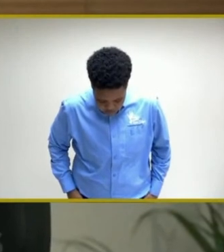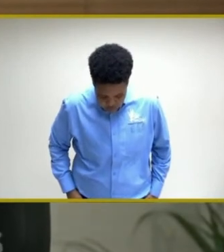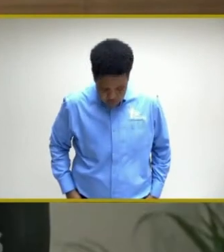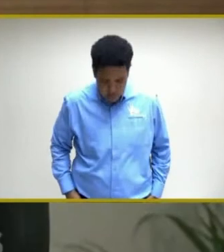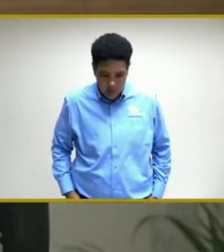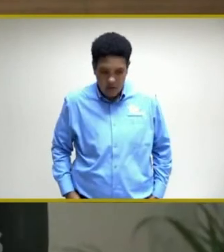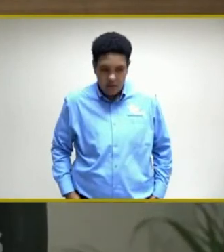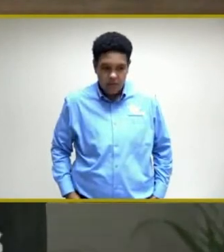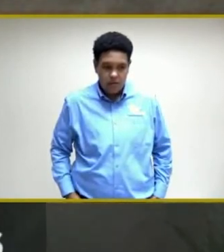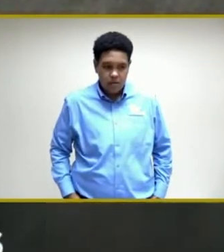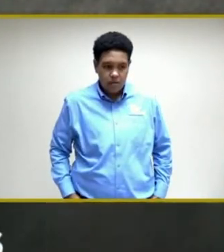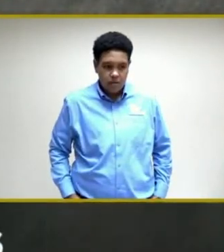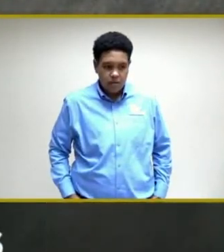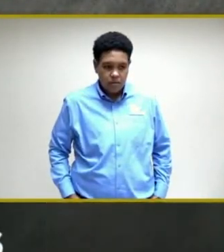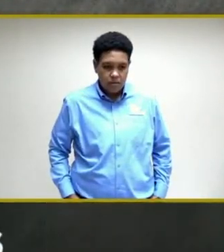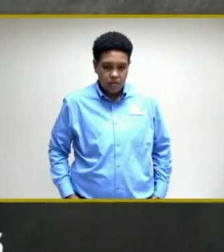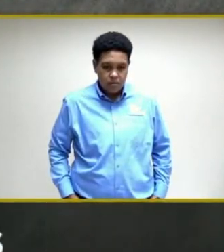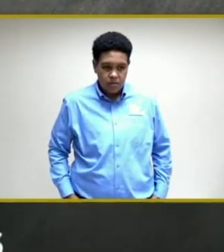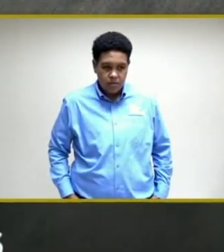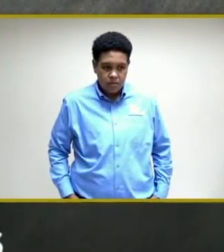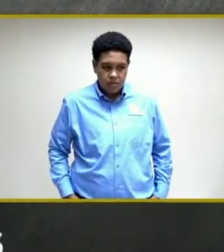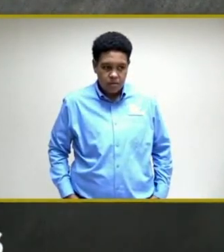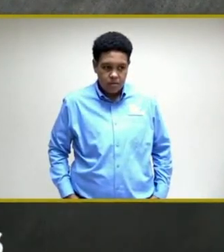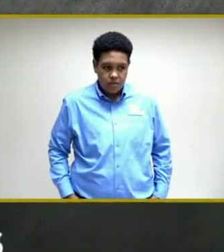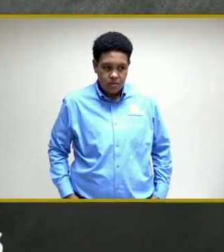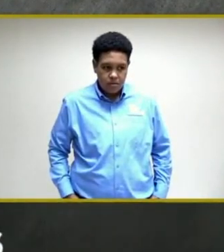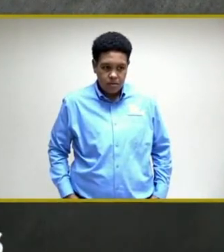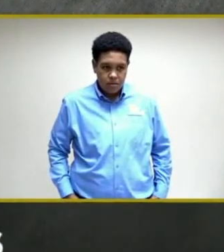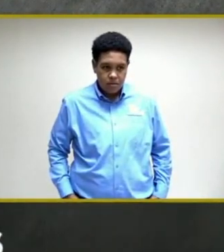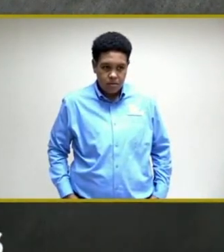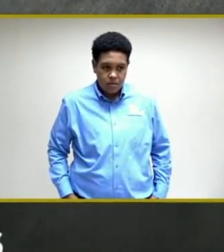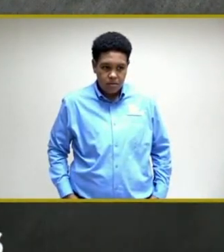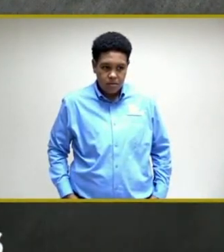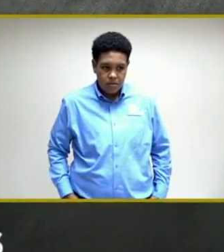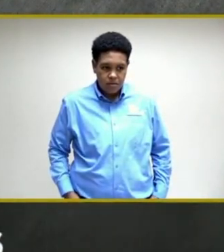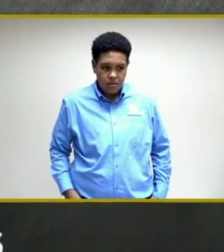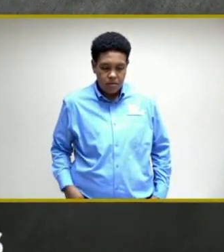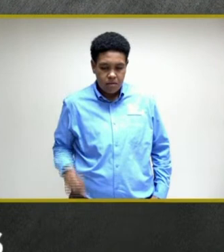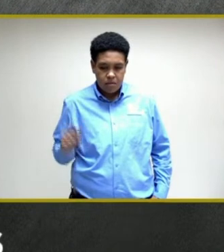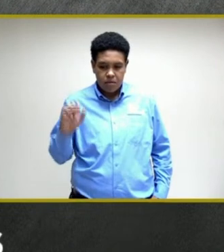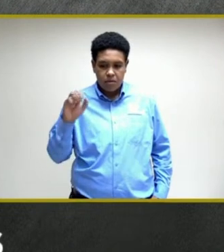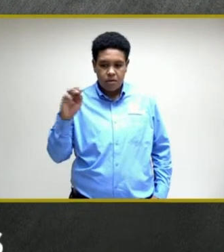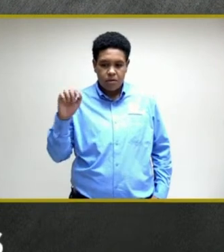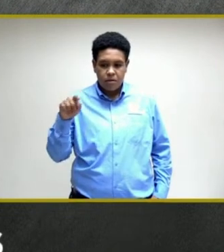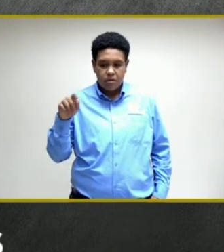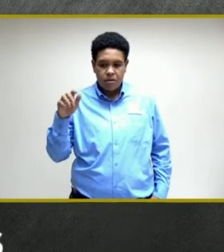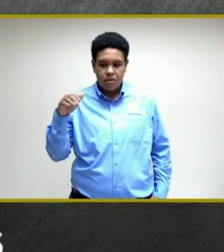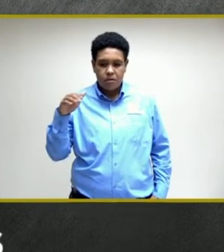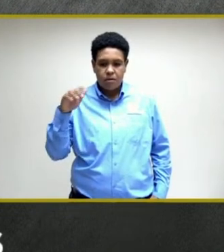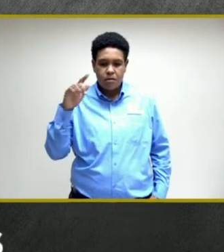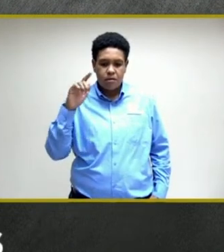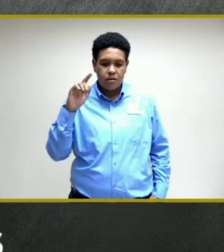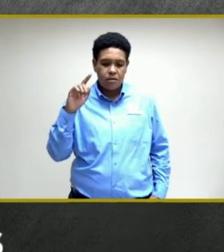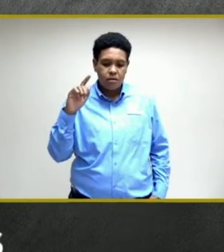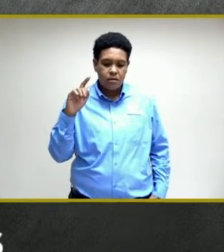Stephen, hello. Hello, Stephen. Yes, Emma. You didn't answer